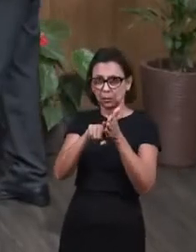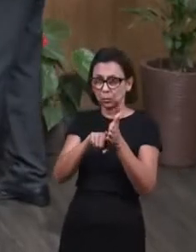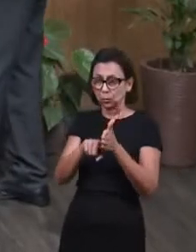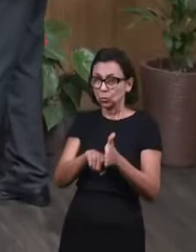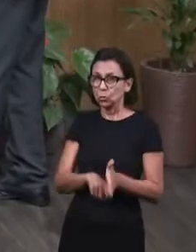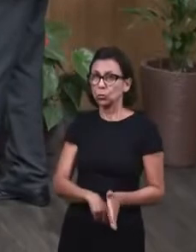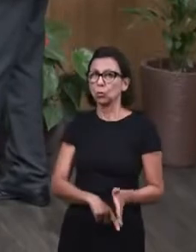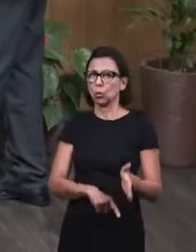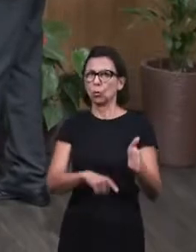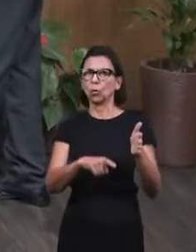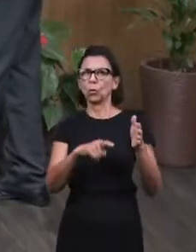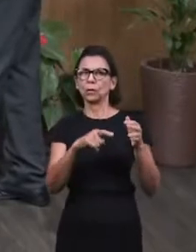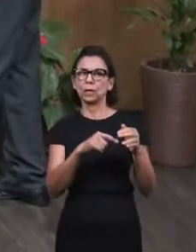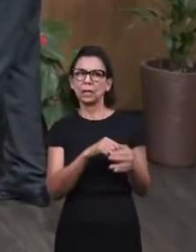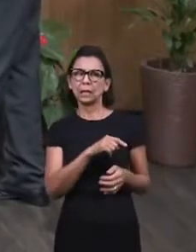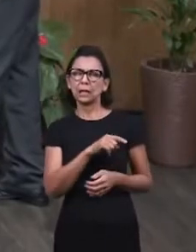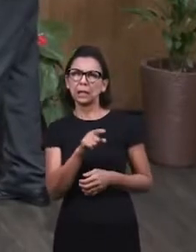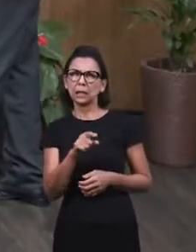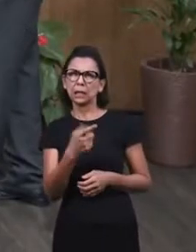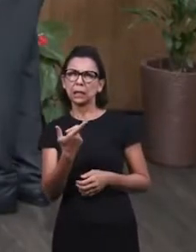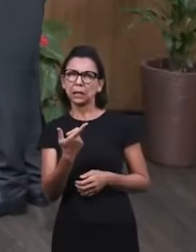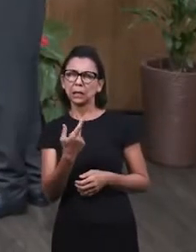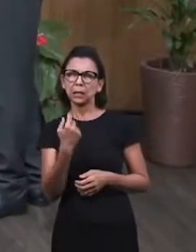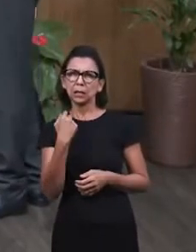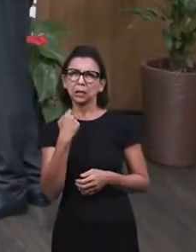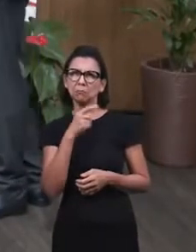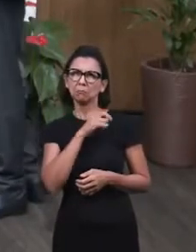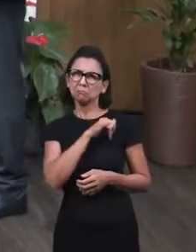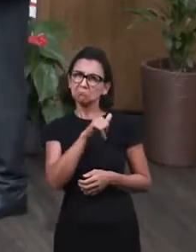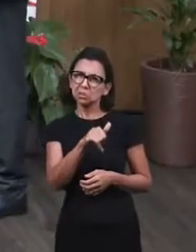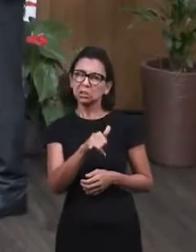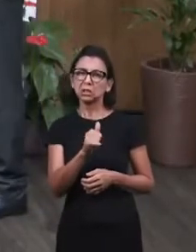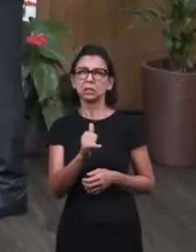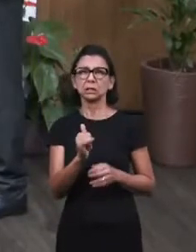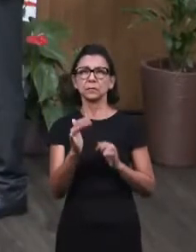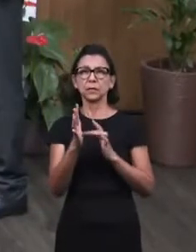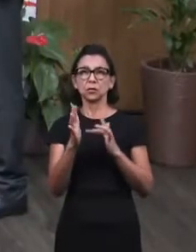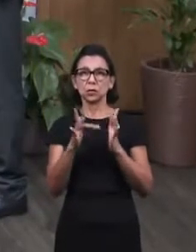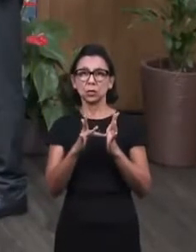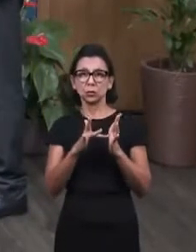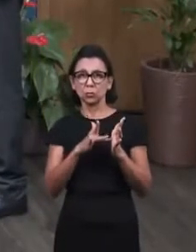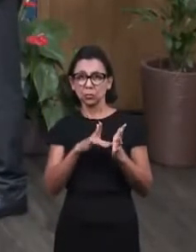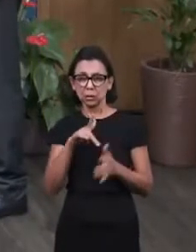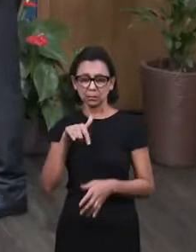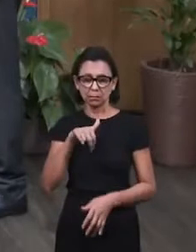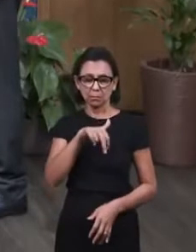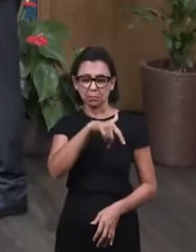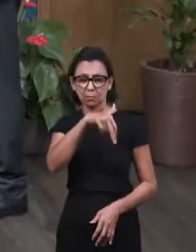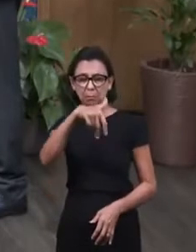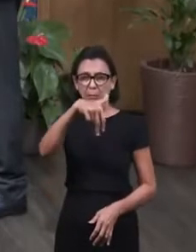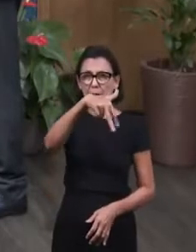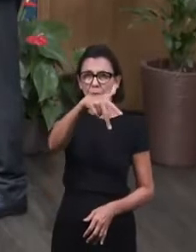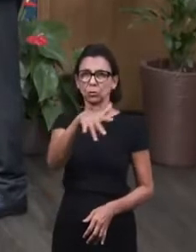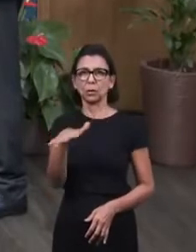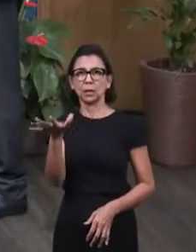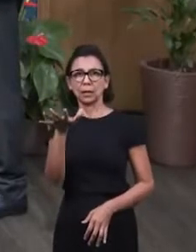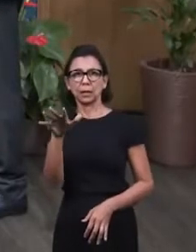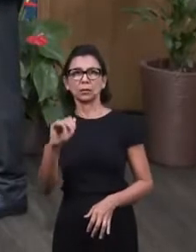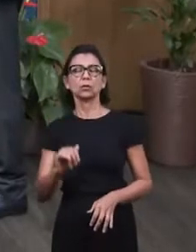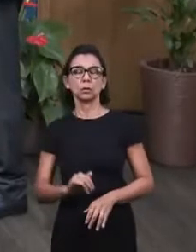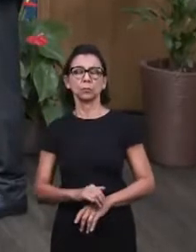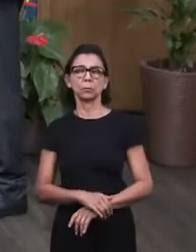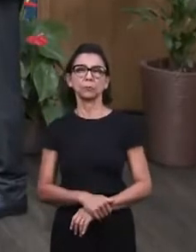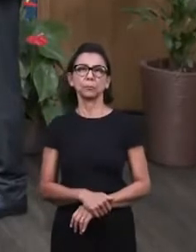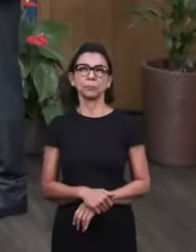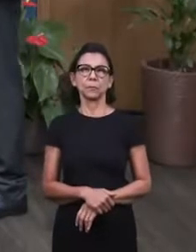road, through this region. But anyhow, this is just for us to have a better idea of the region, get to know the